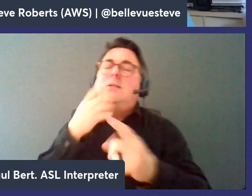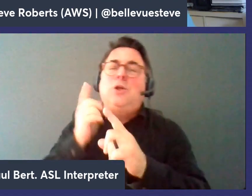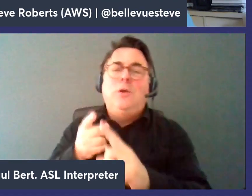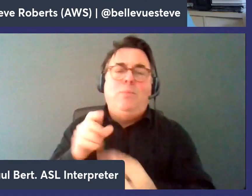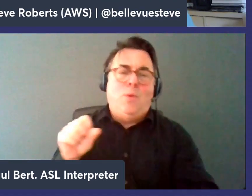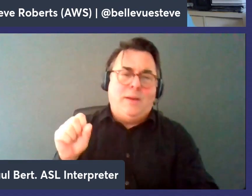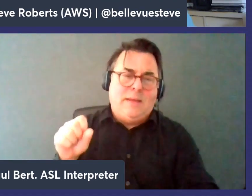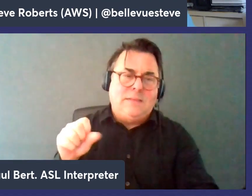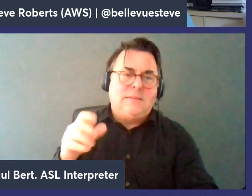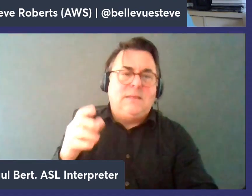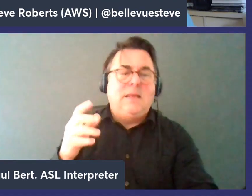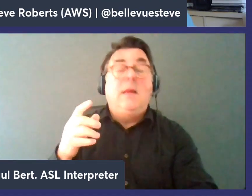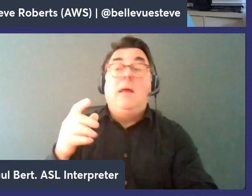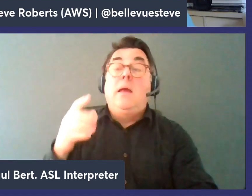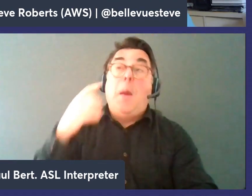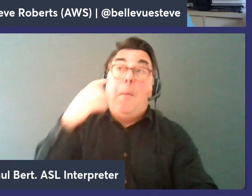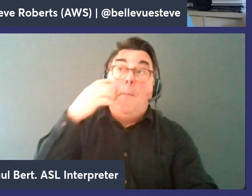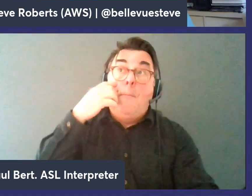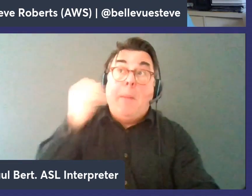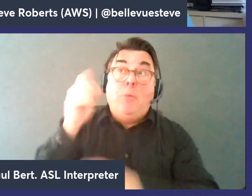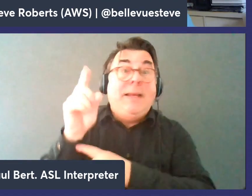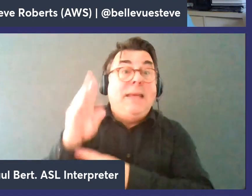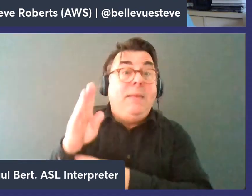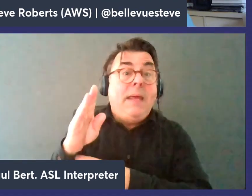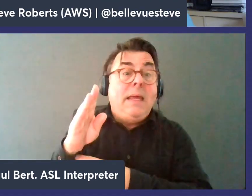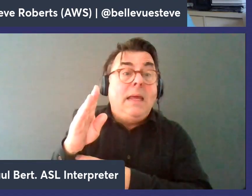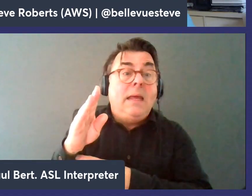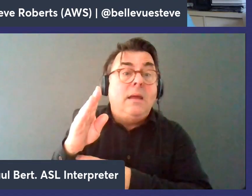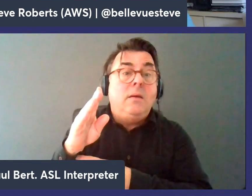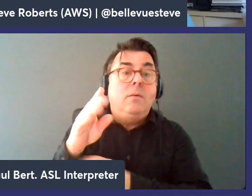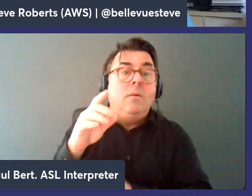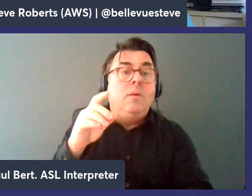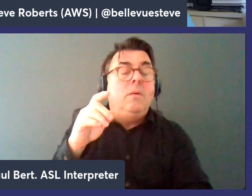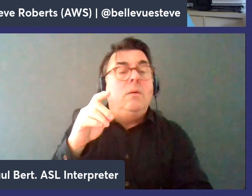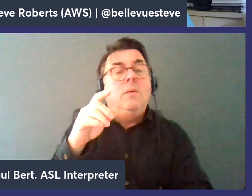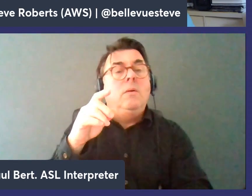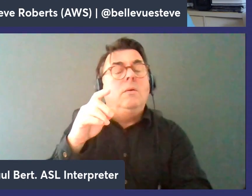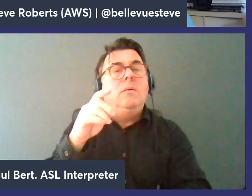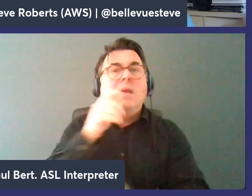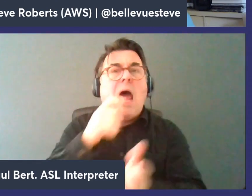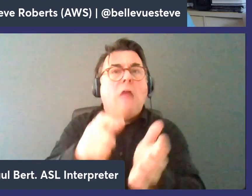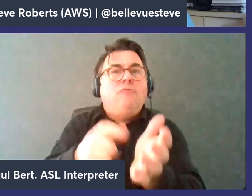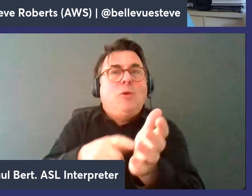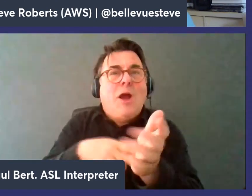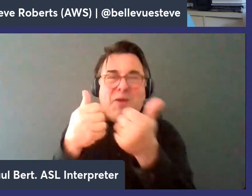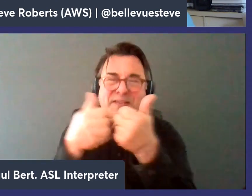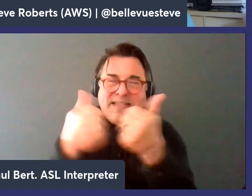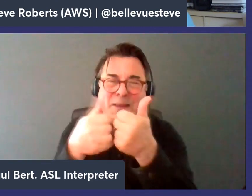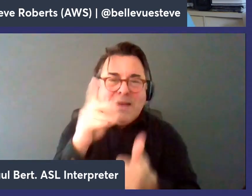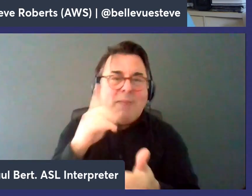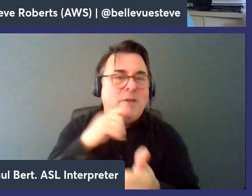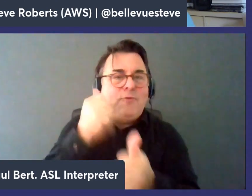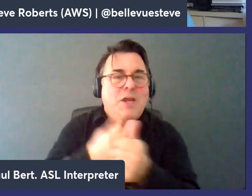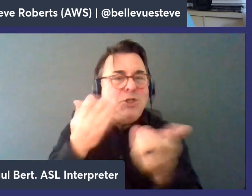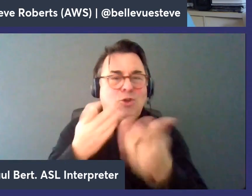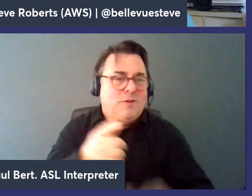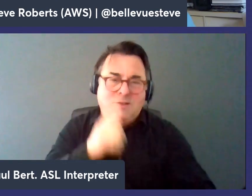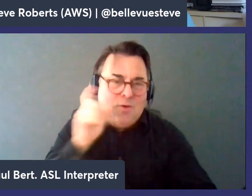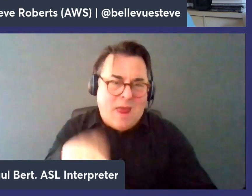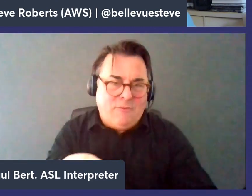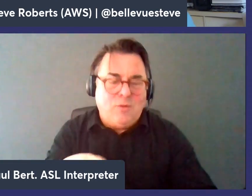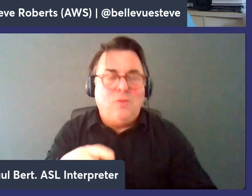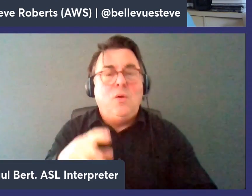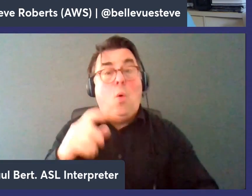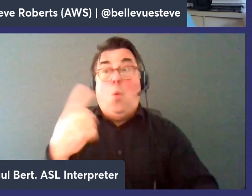uh and with memory db you don't need to have a single or individual database instances for each of your microservices you could use